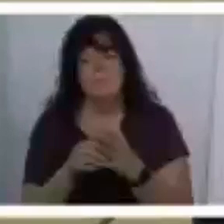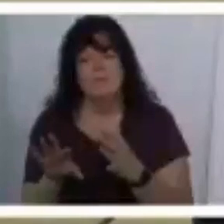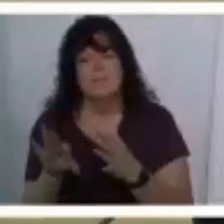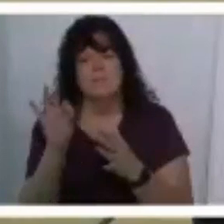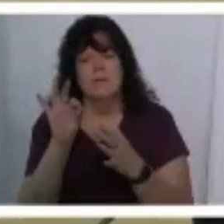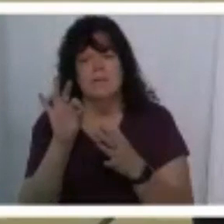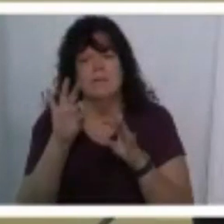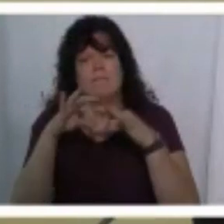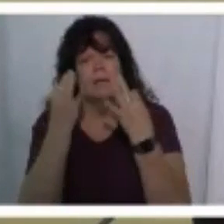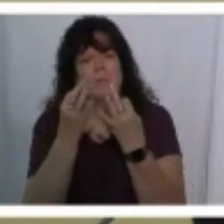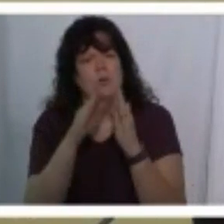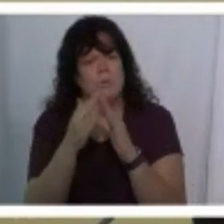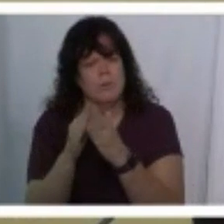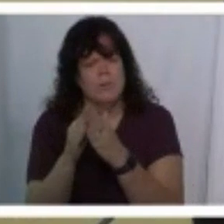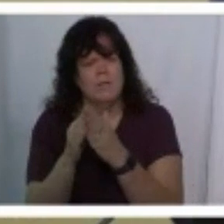family to find community